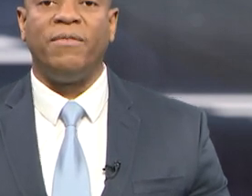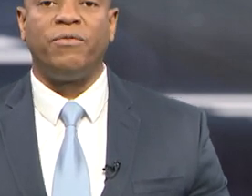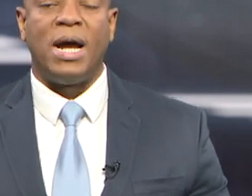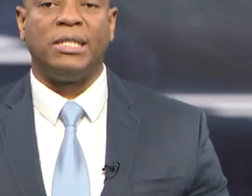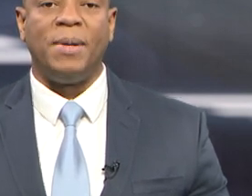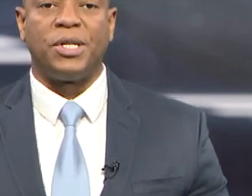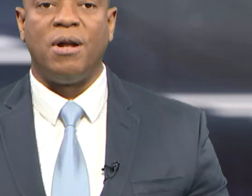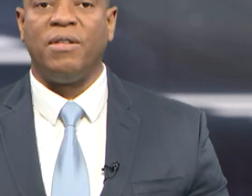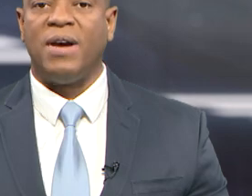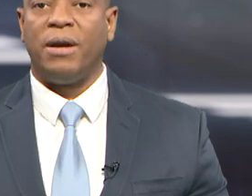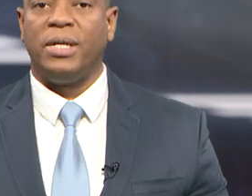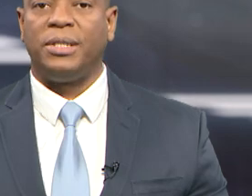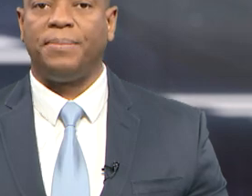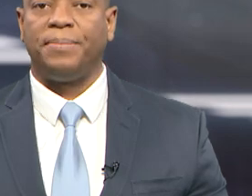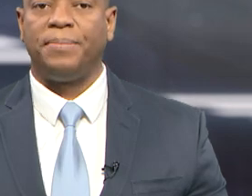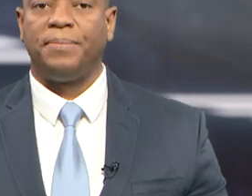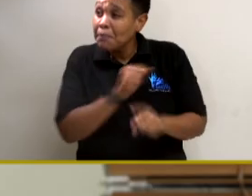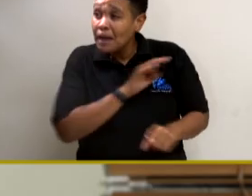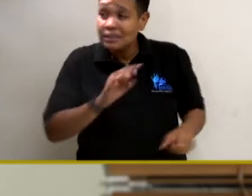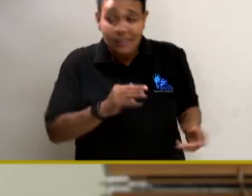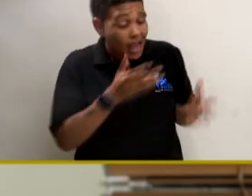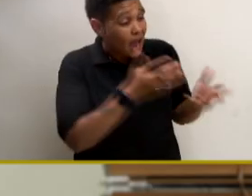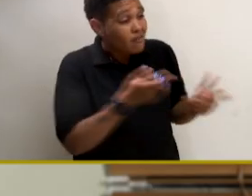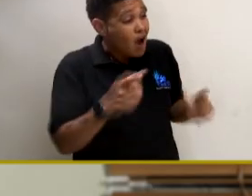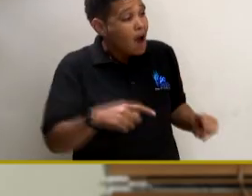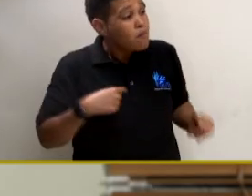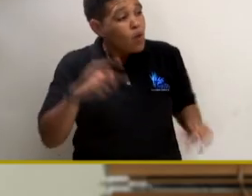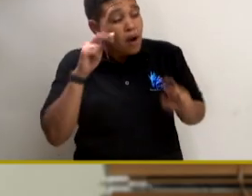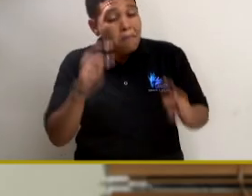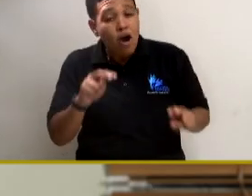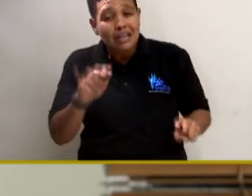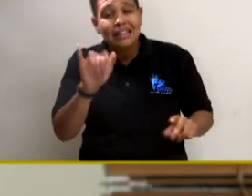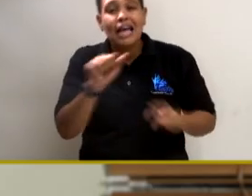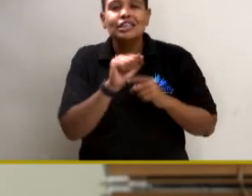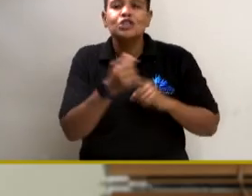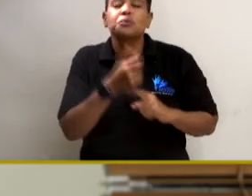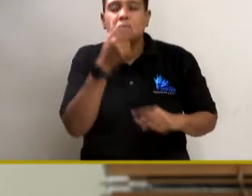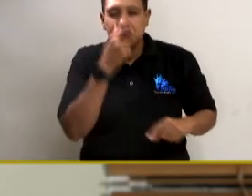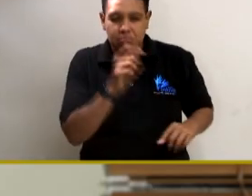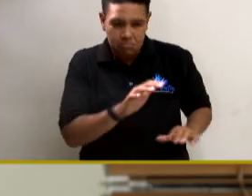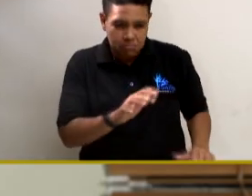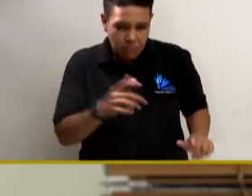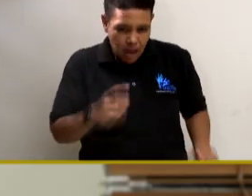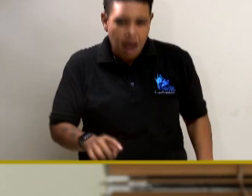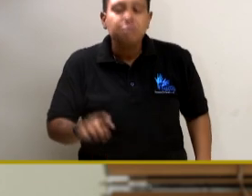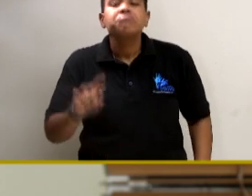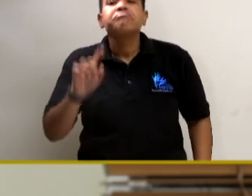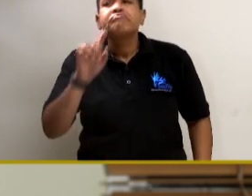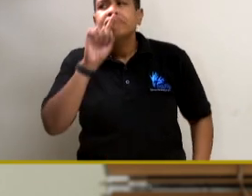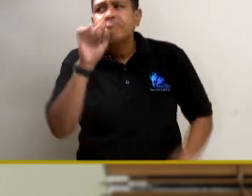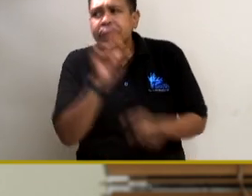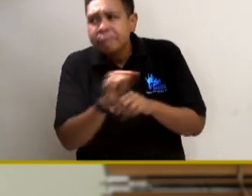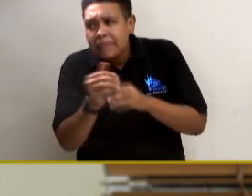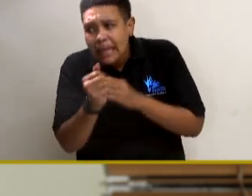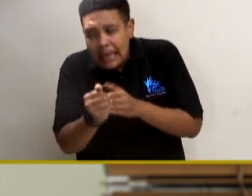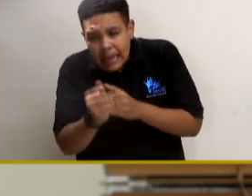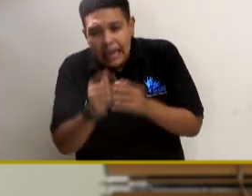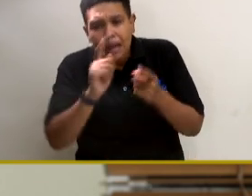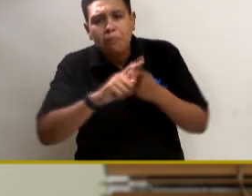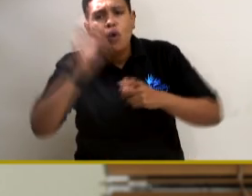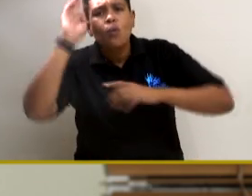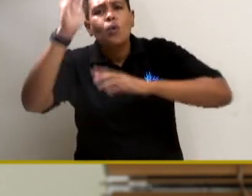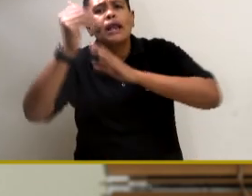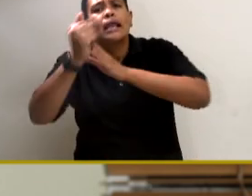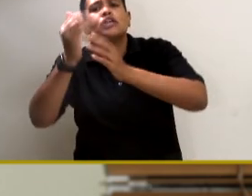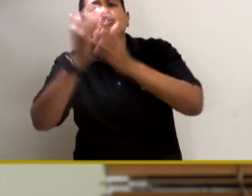fourth wave of transmission of the virus. We're monitoring that situation. It does lead and would lead to